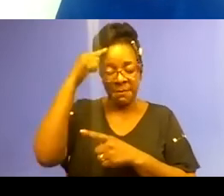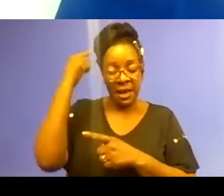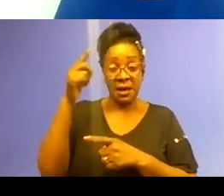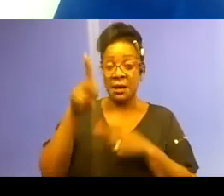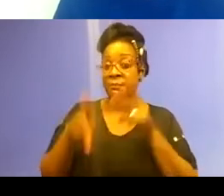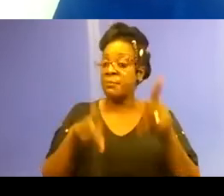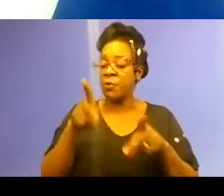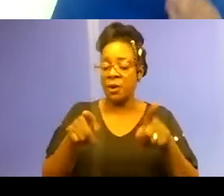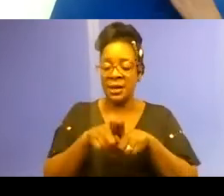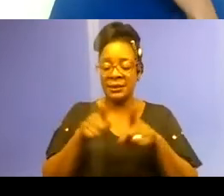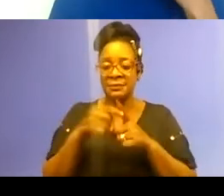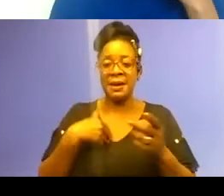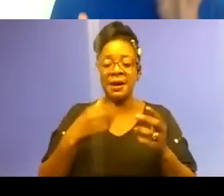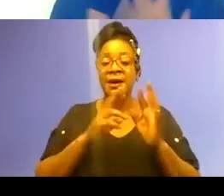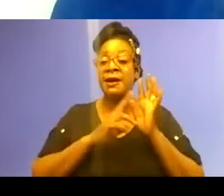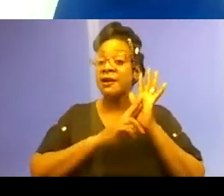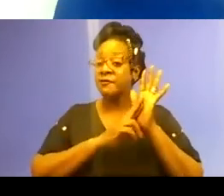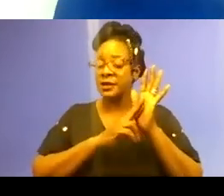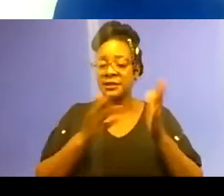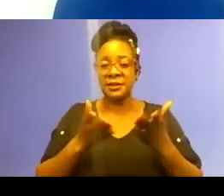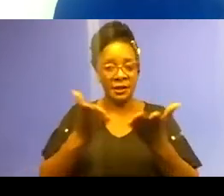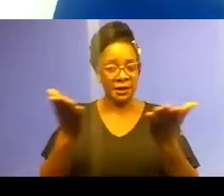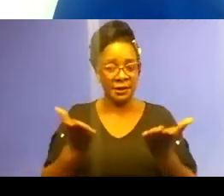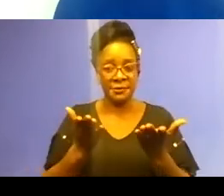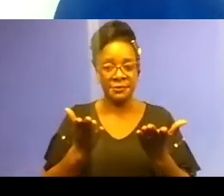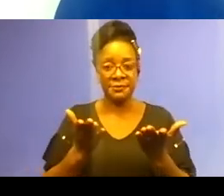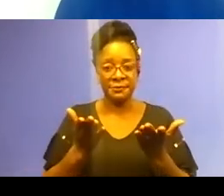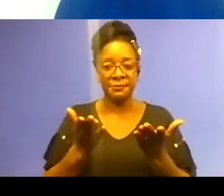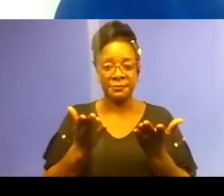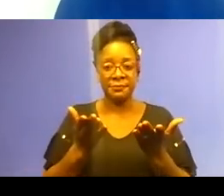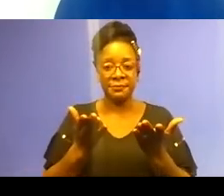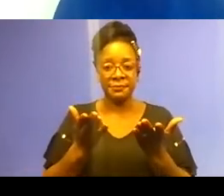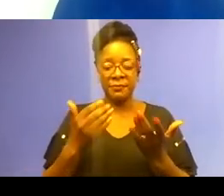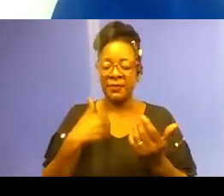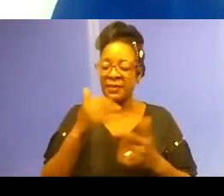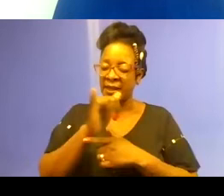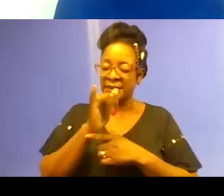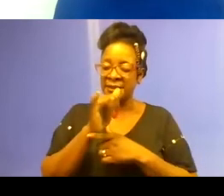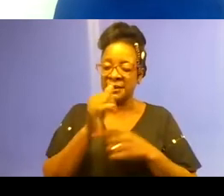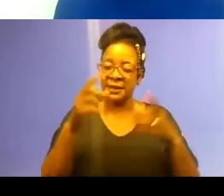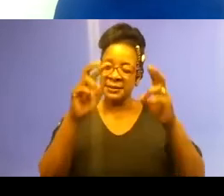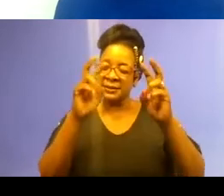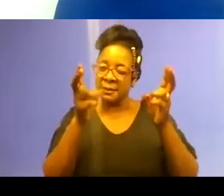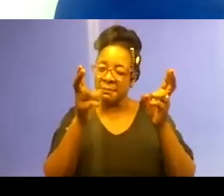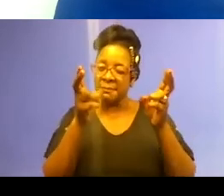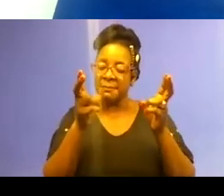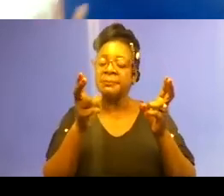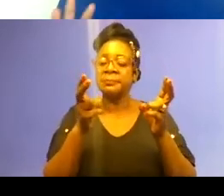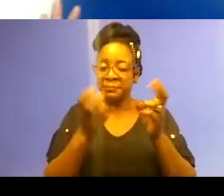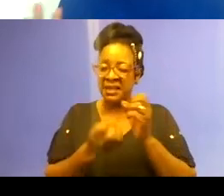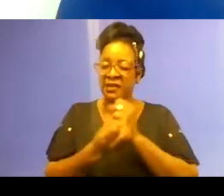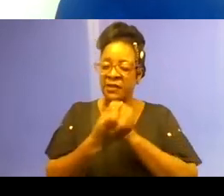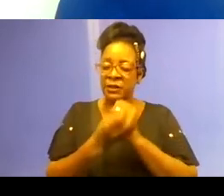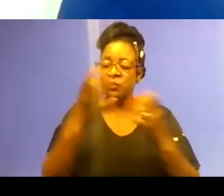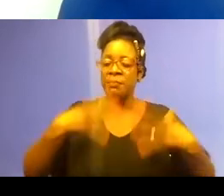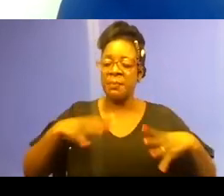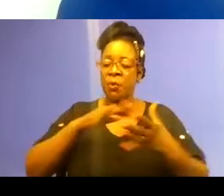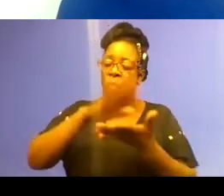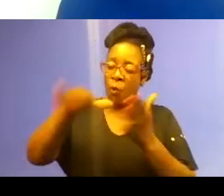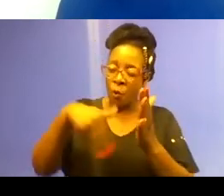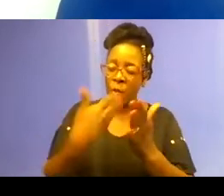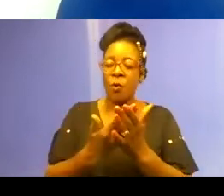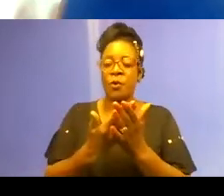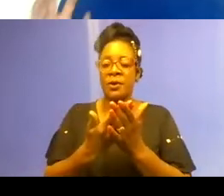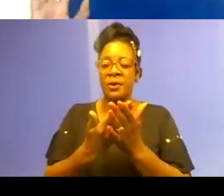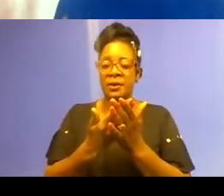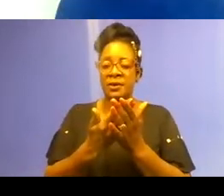it's a term, systemic racism is a term that applies to people of all races. And the framework that I'm